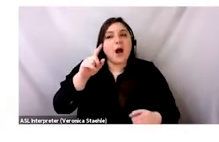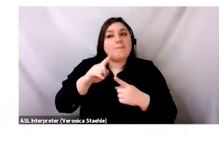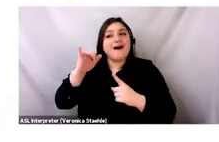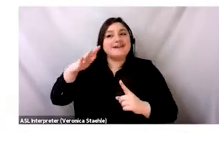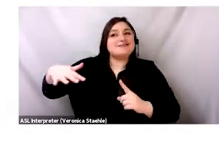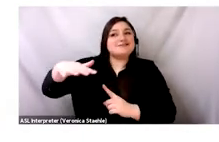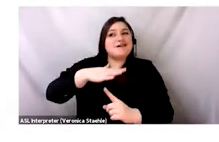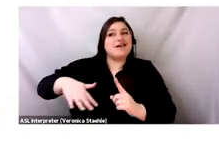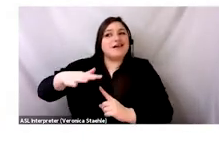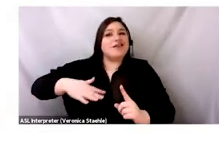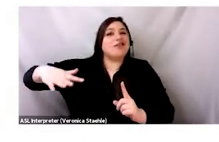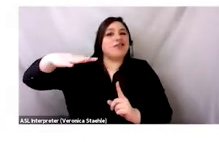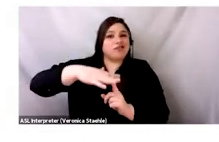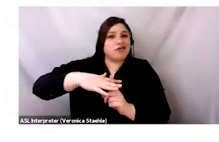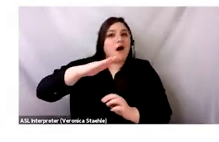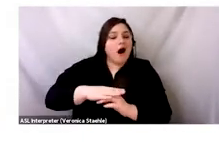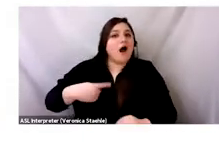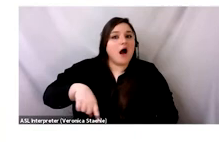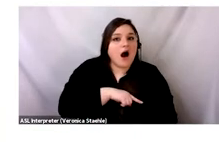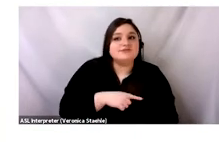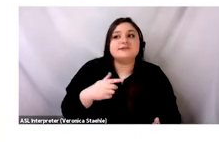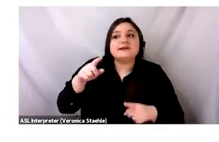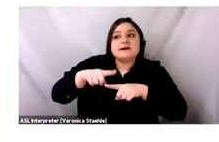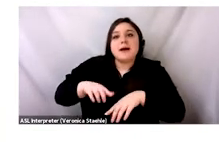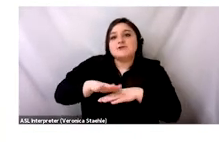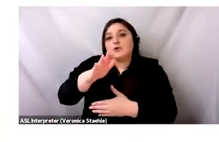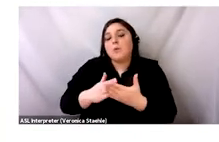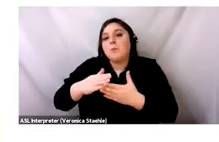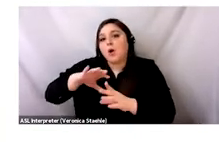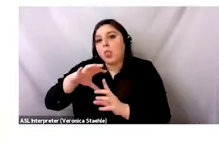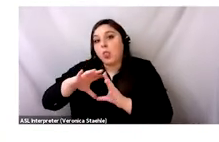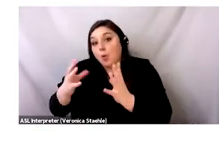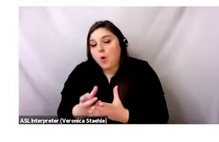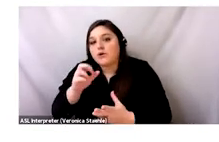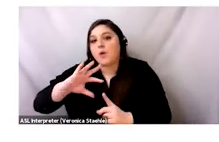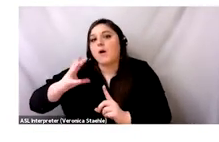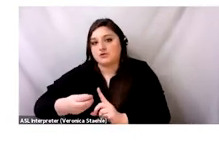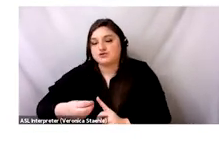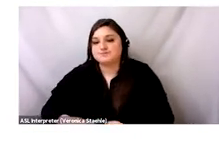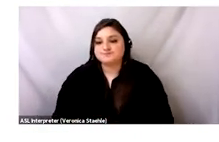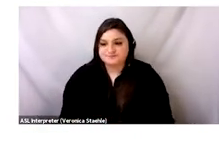native or contextual to your part of the world or your culture.